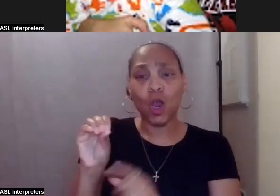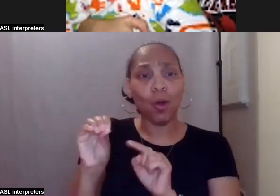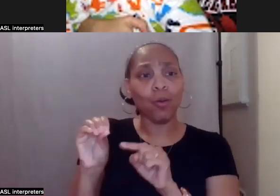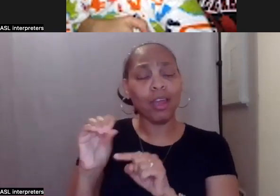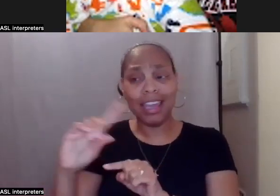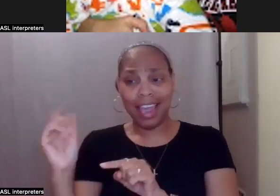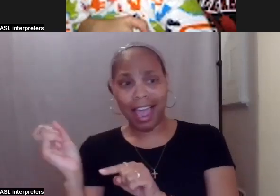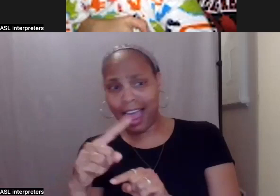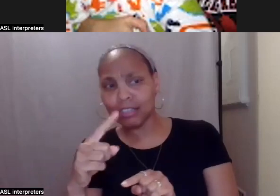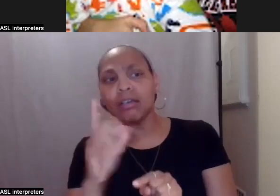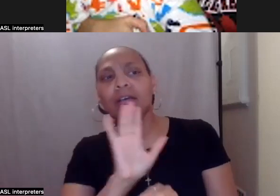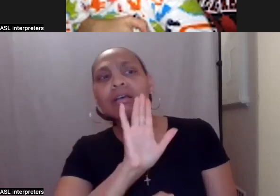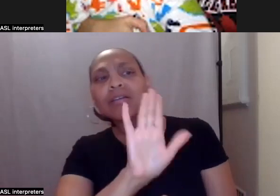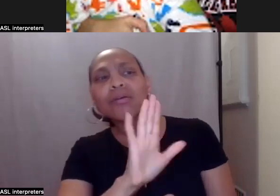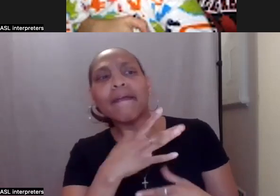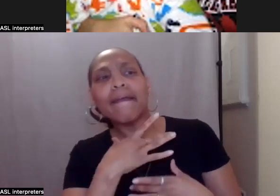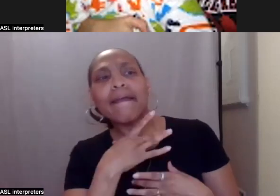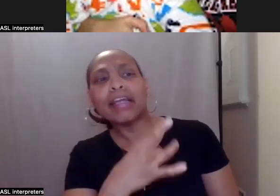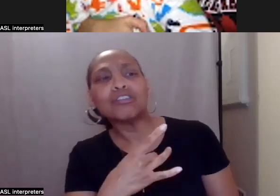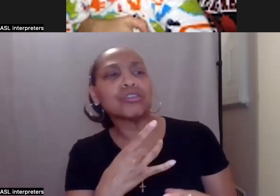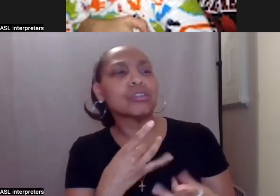interests are. He wants to align interests.